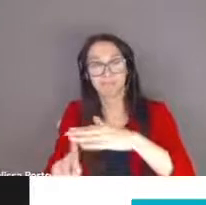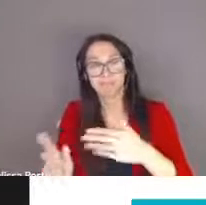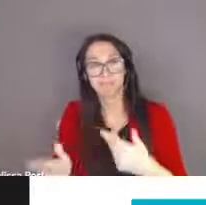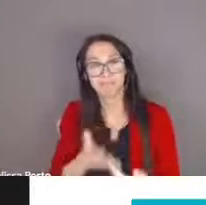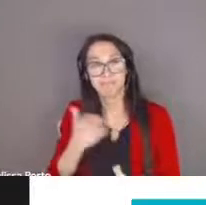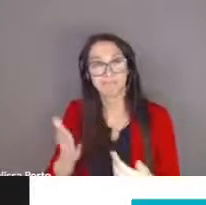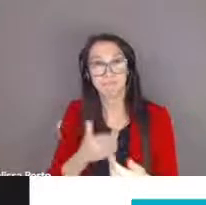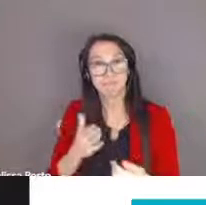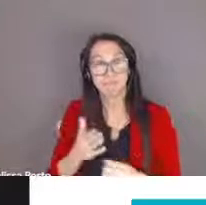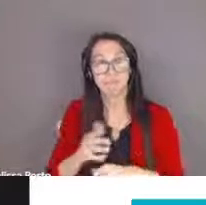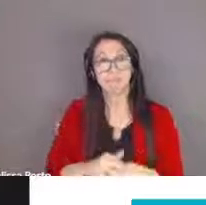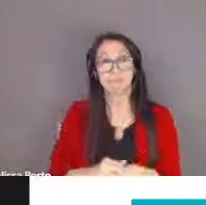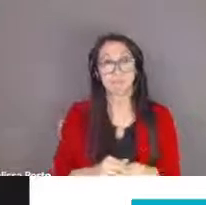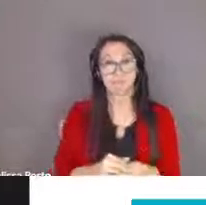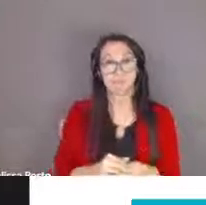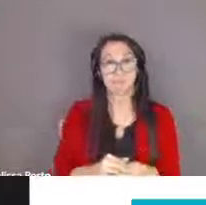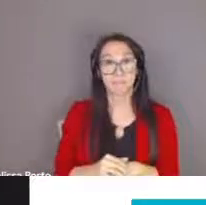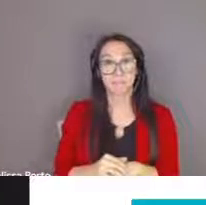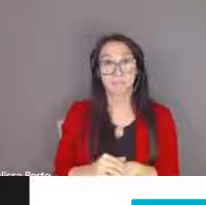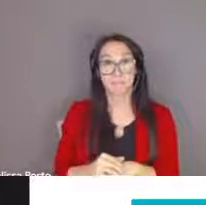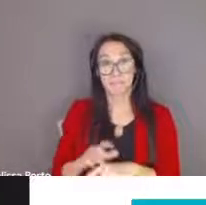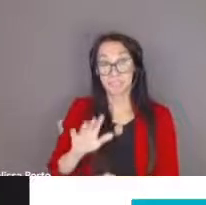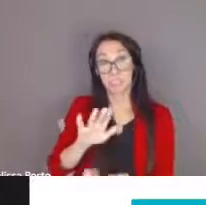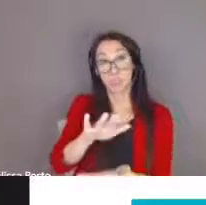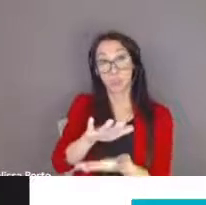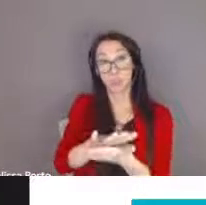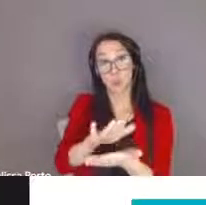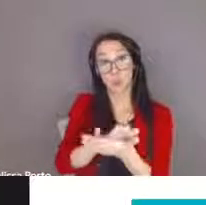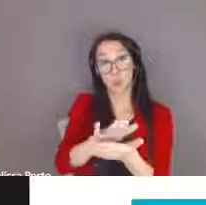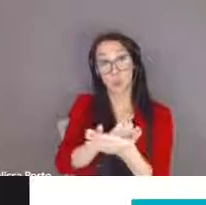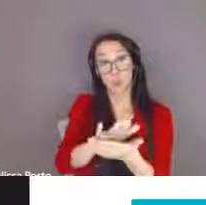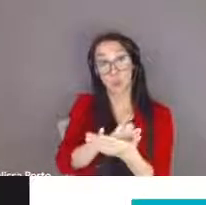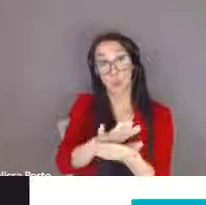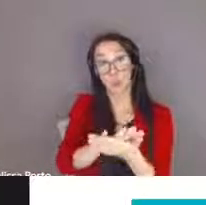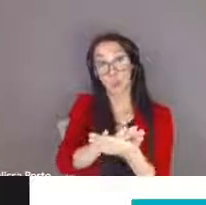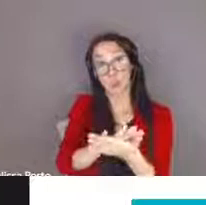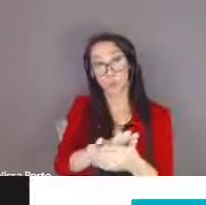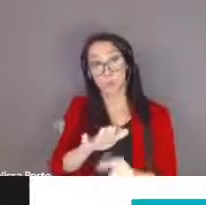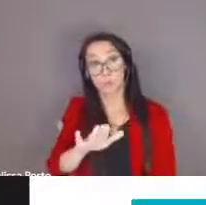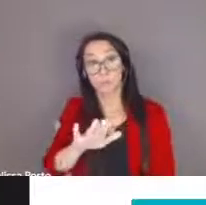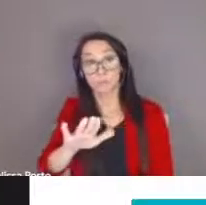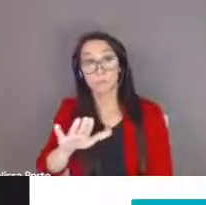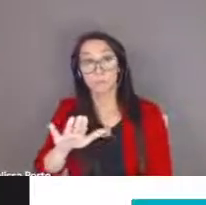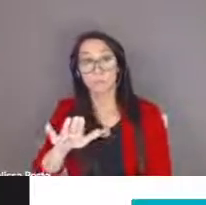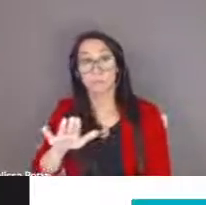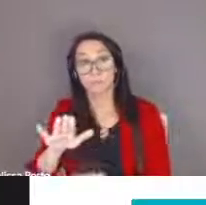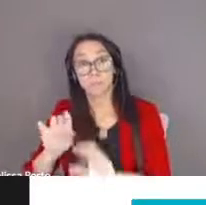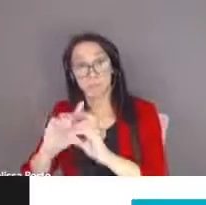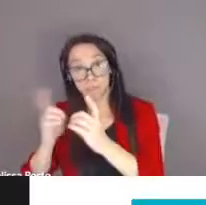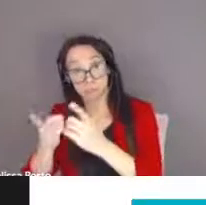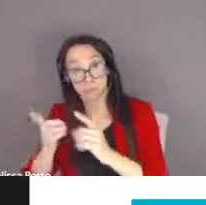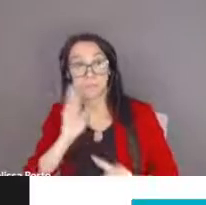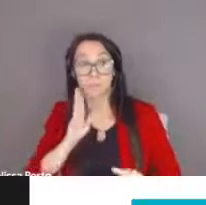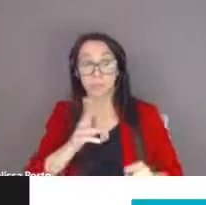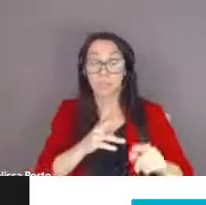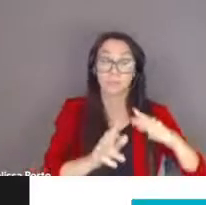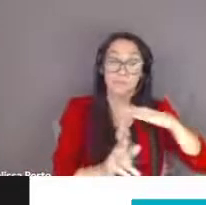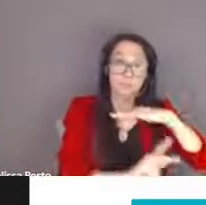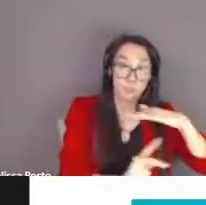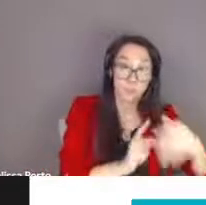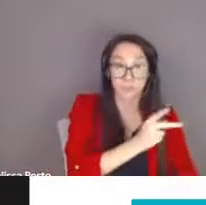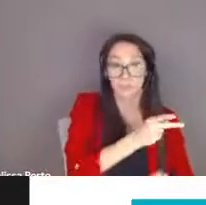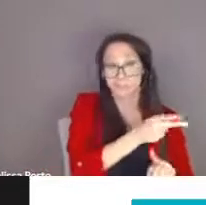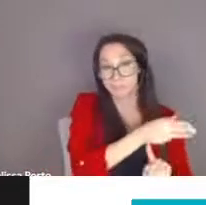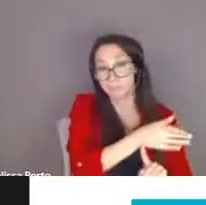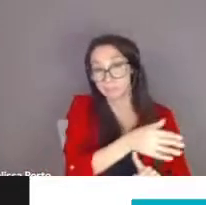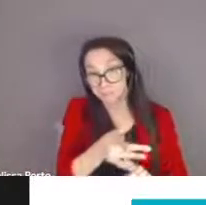and the special education department will collaboratively support your child through the elementary years the transition into secondary and then